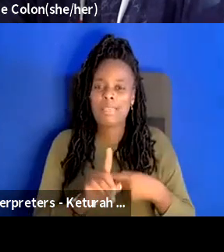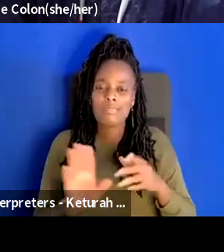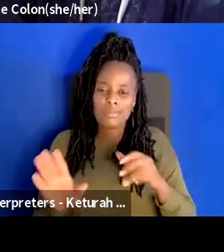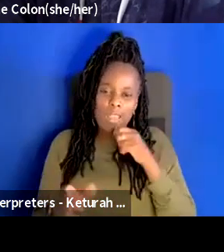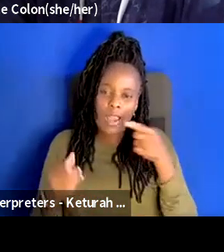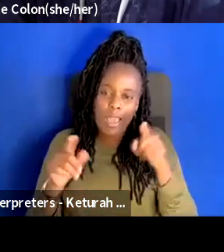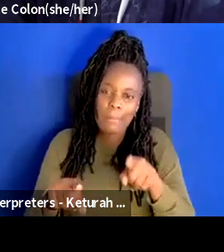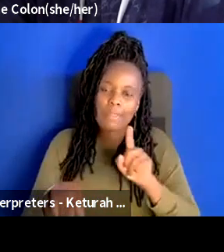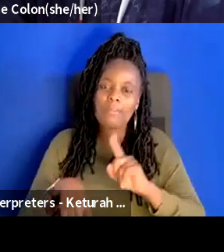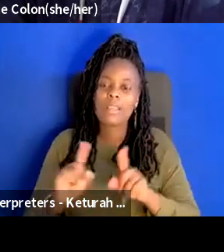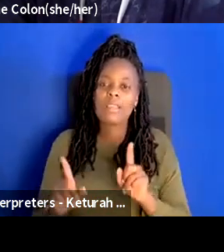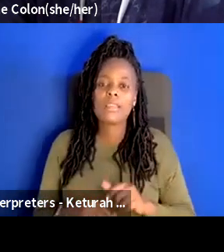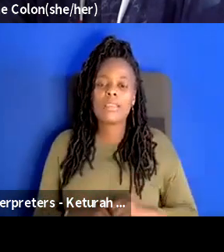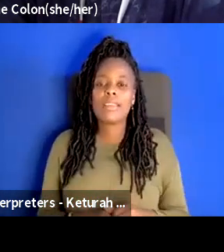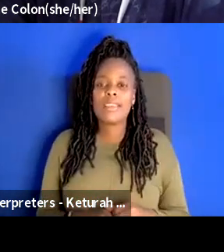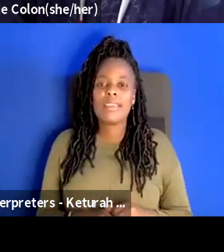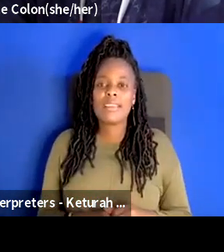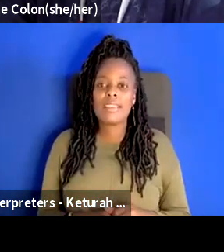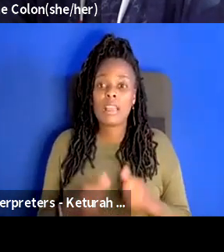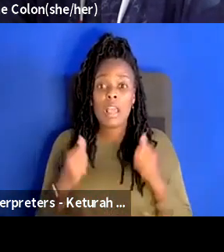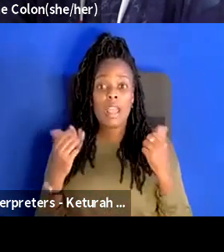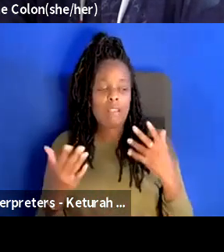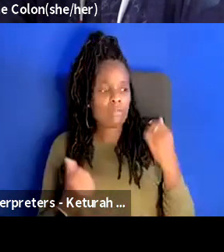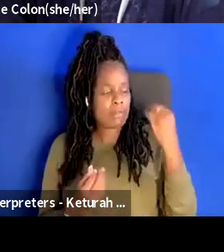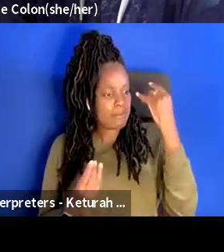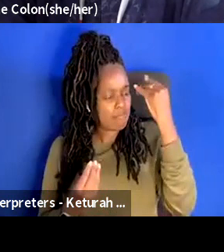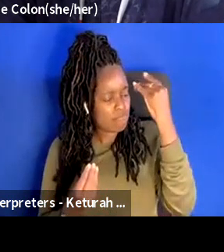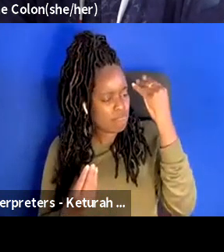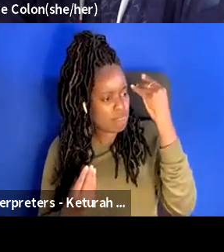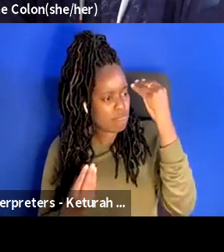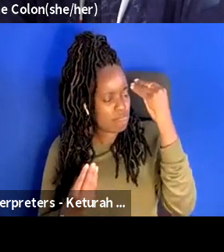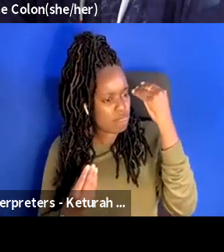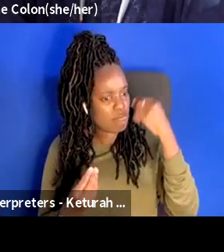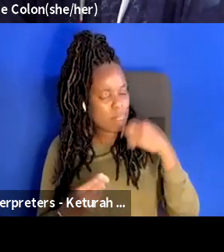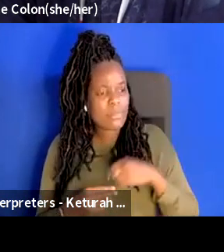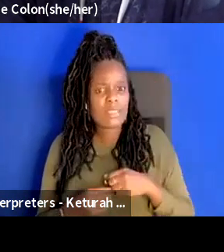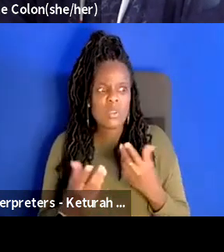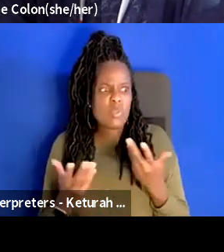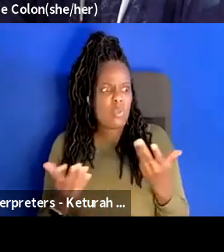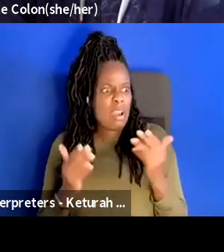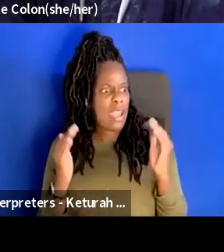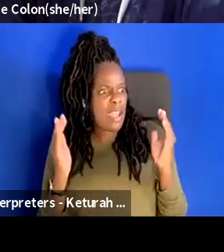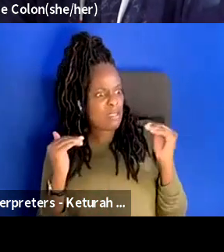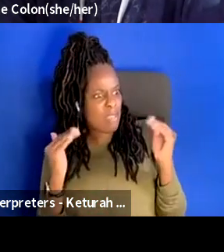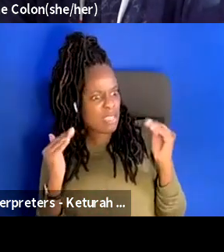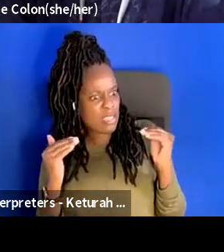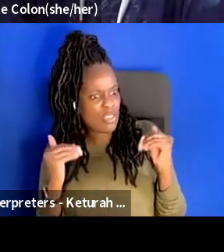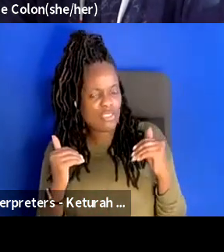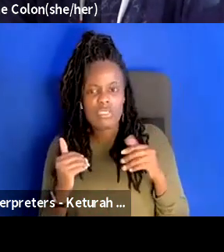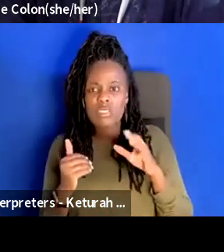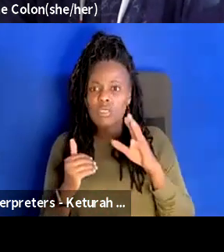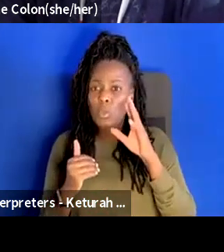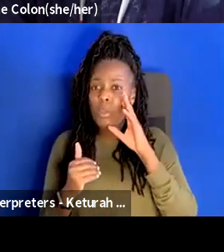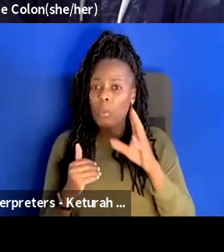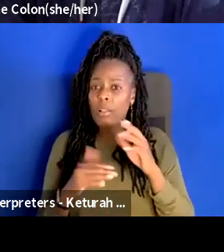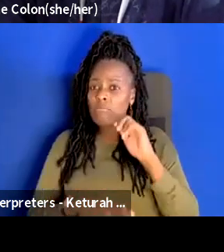it um and so a lot of what i've been thinking about is what expectations we're going to be putting on